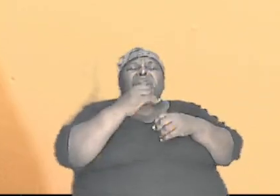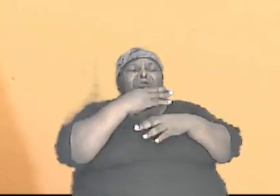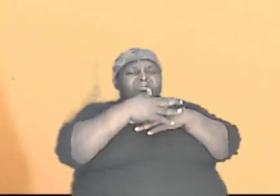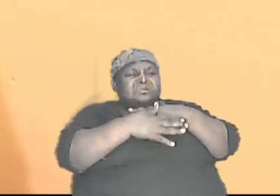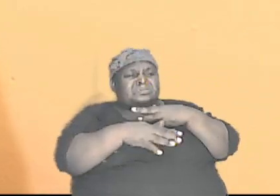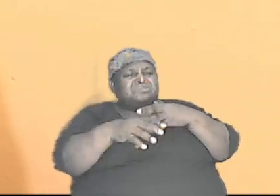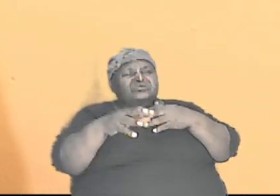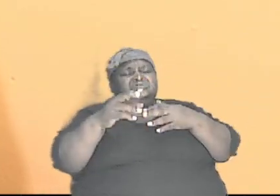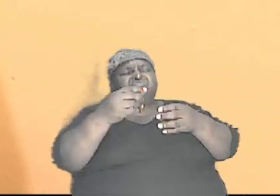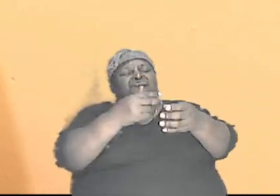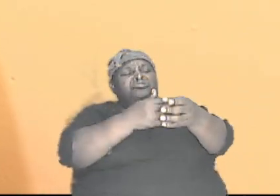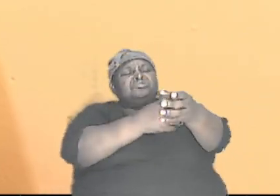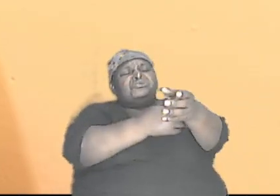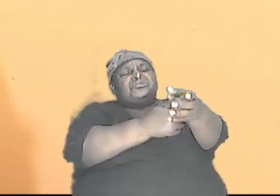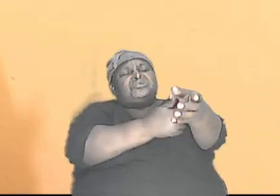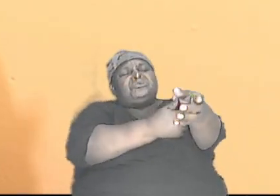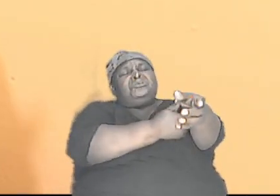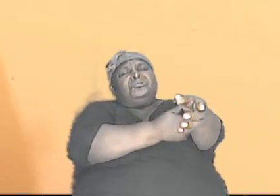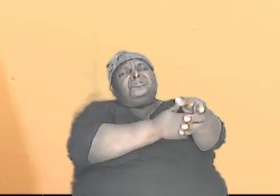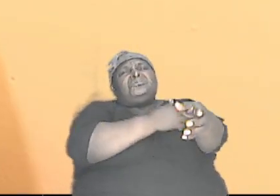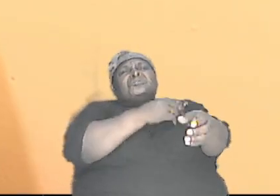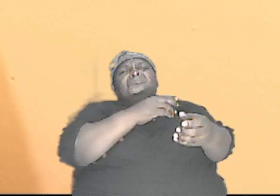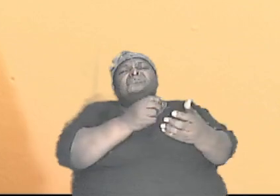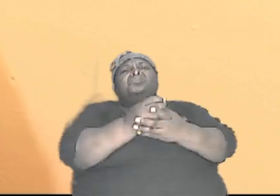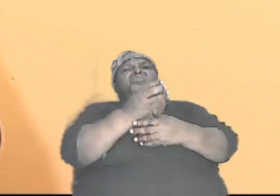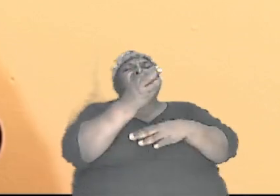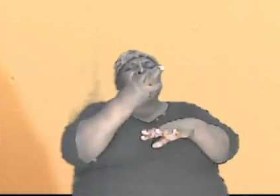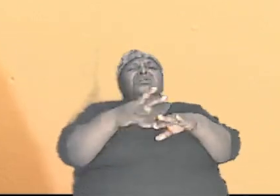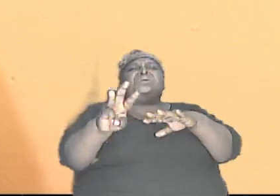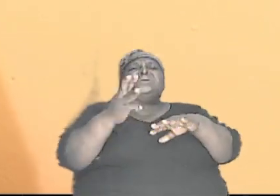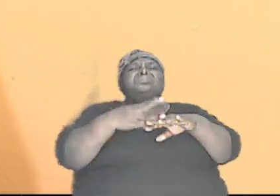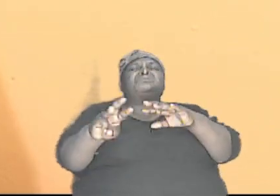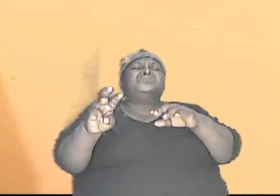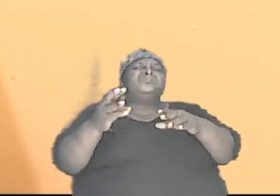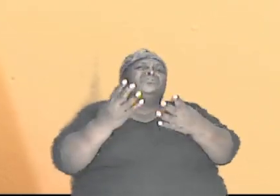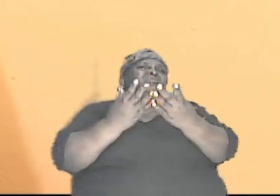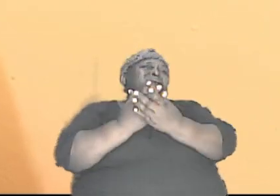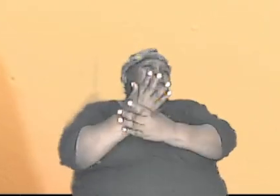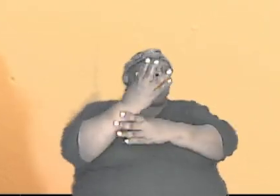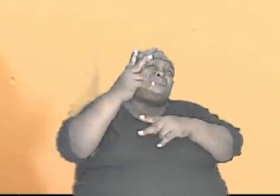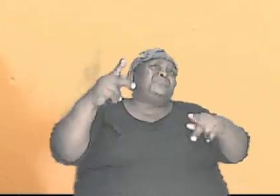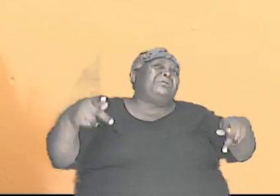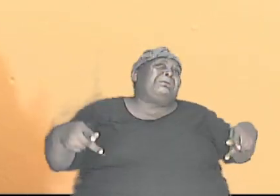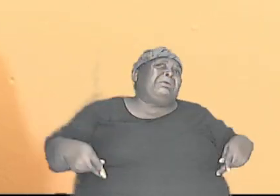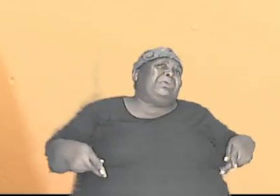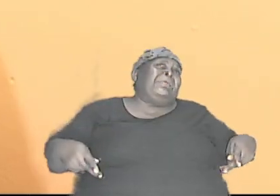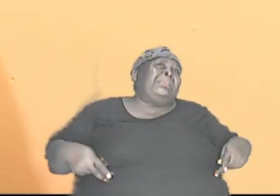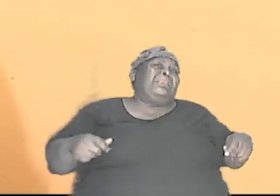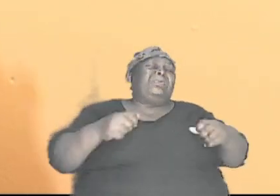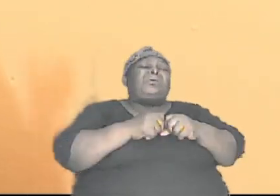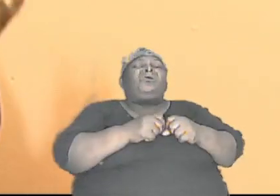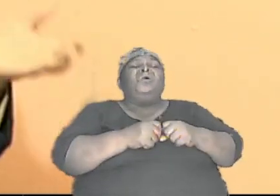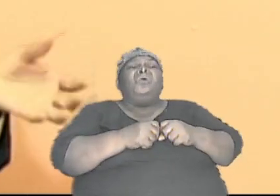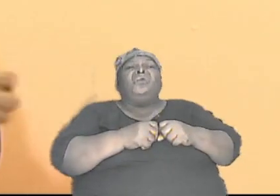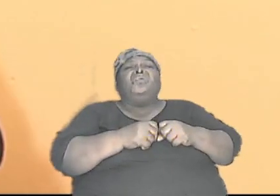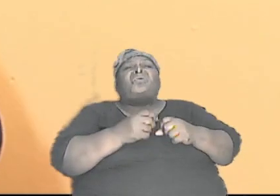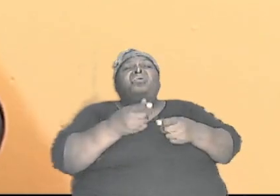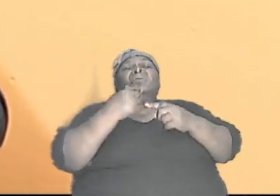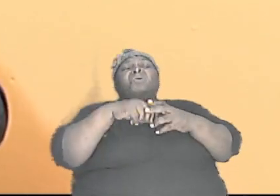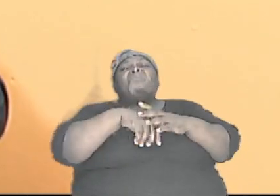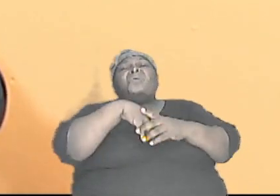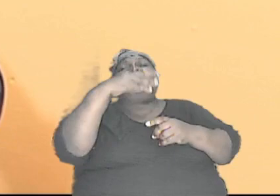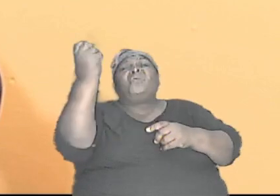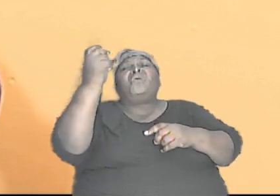bloodstream carry those waste and through the kidneys they are disposing in our urine and other means